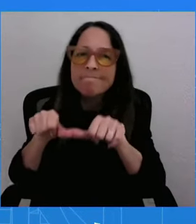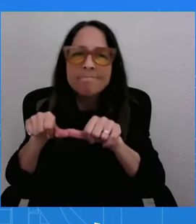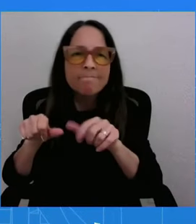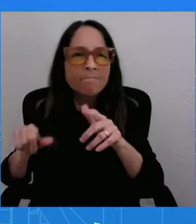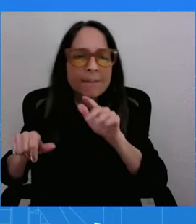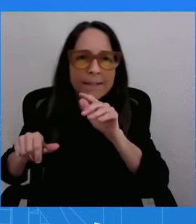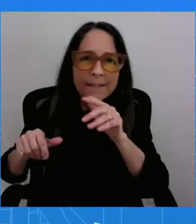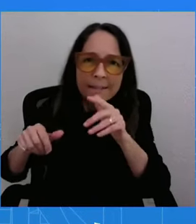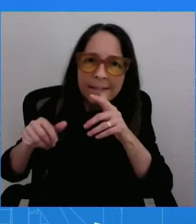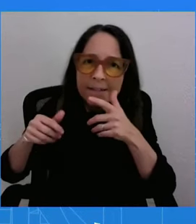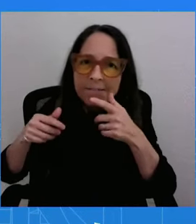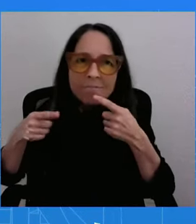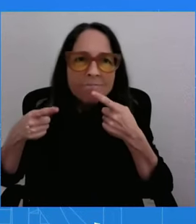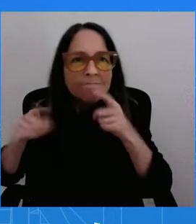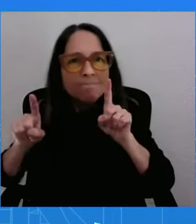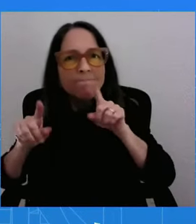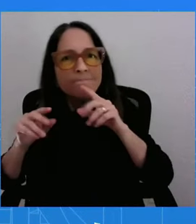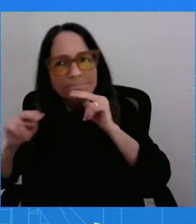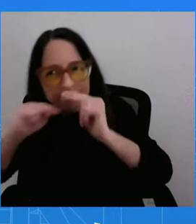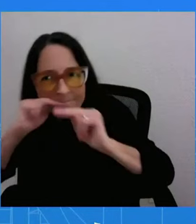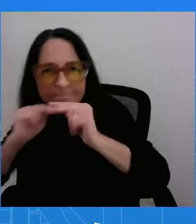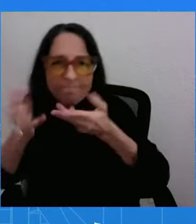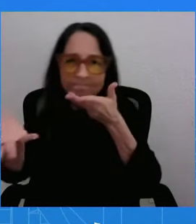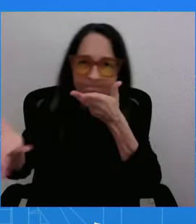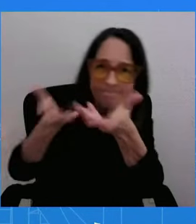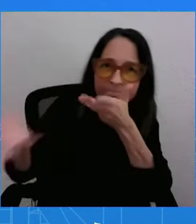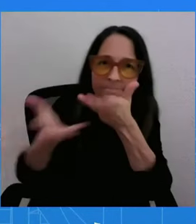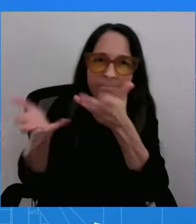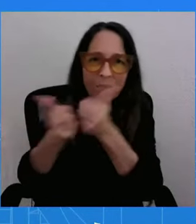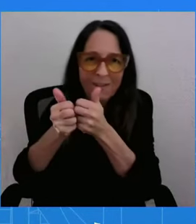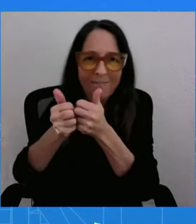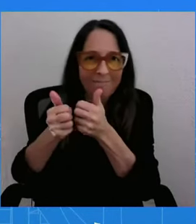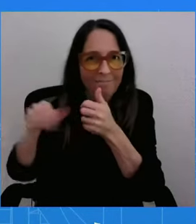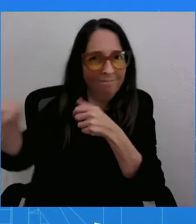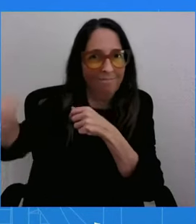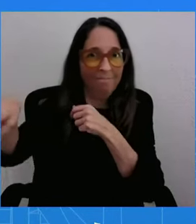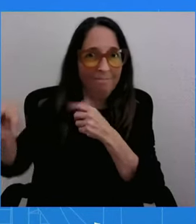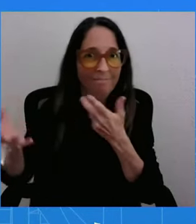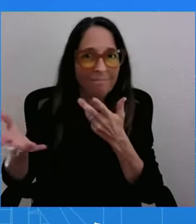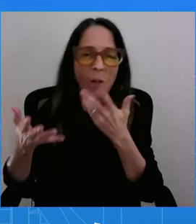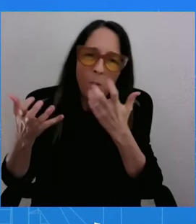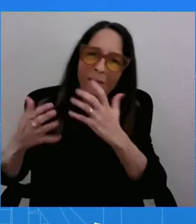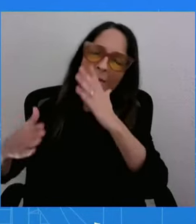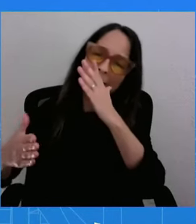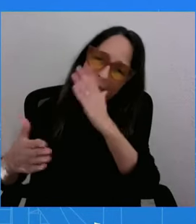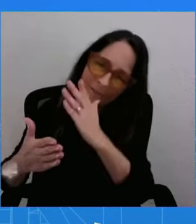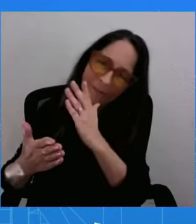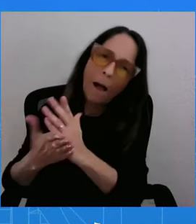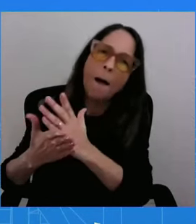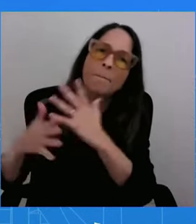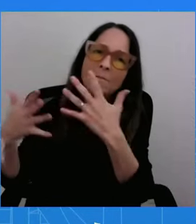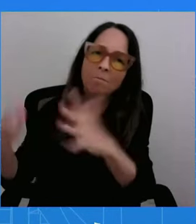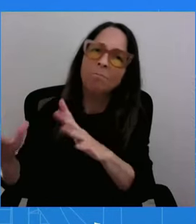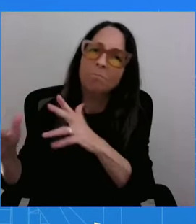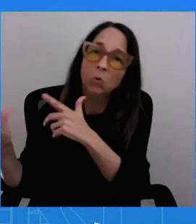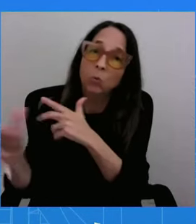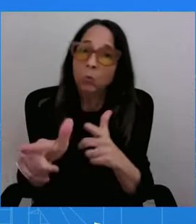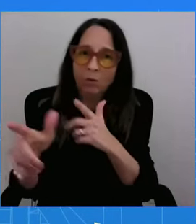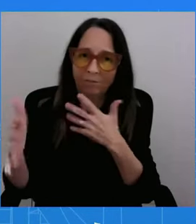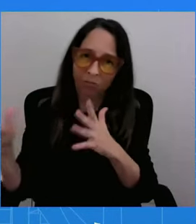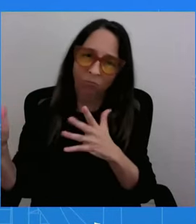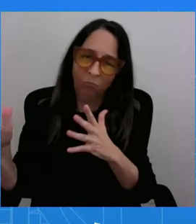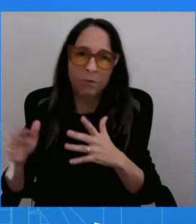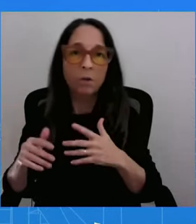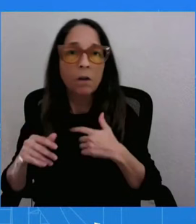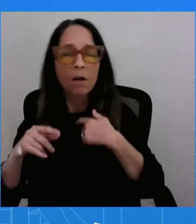negotiation and this outcome, a ceasefire that, again, would visit terrific benefits all around, including in the region.